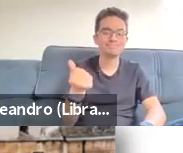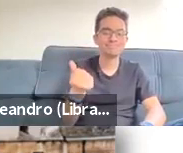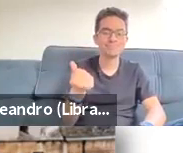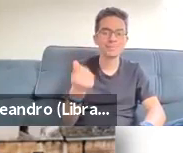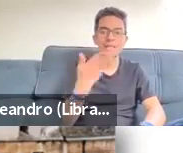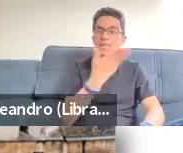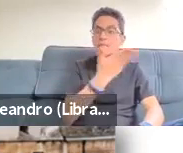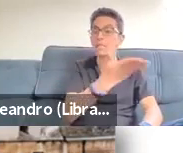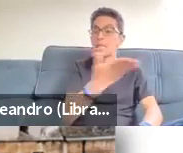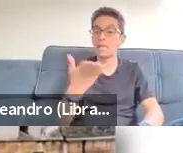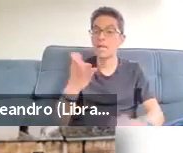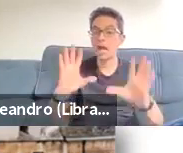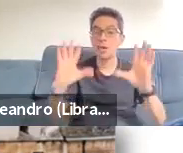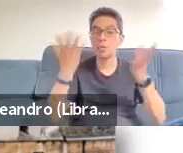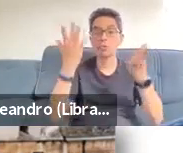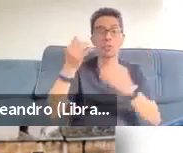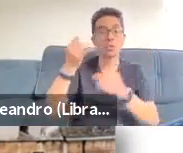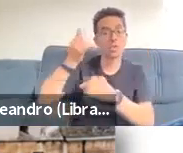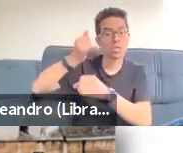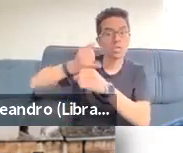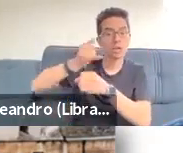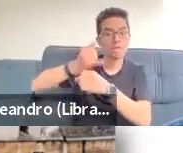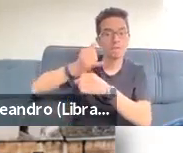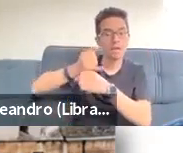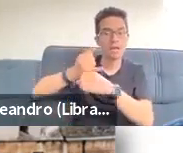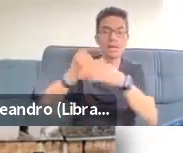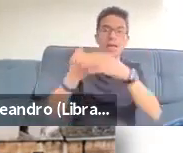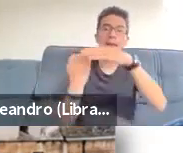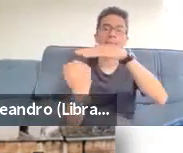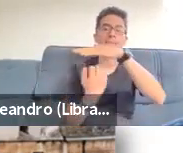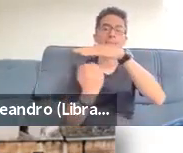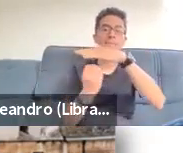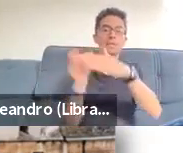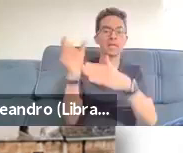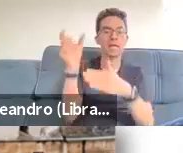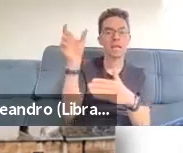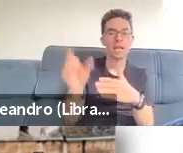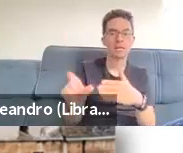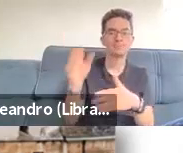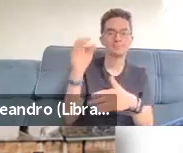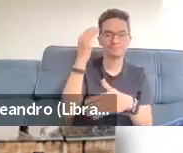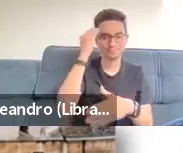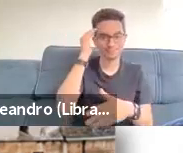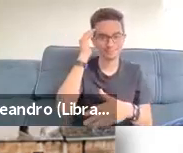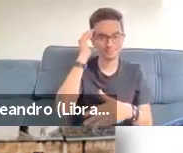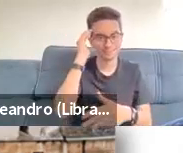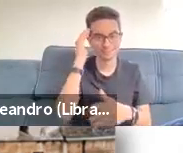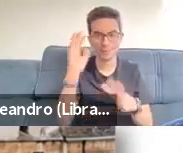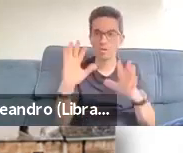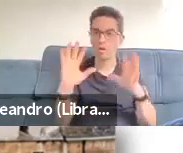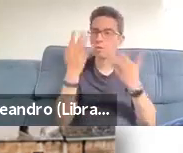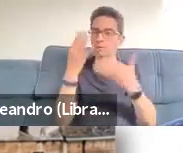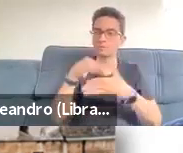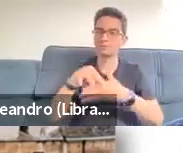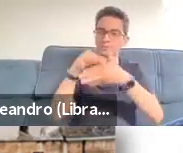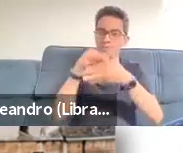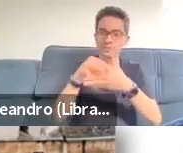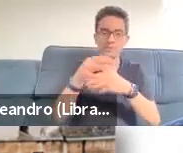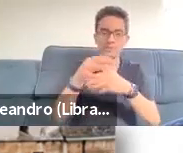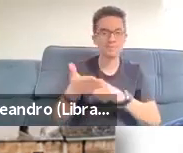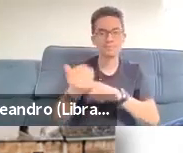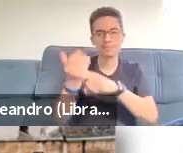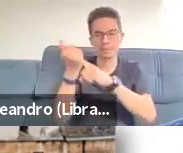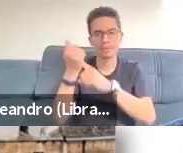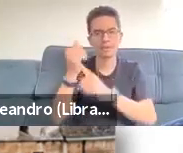that we've come to know. So so it's a fascinating read. But anyway, what's interesting from a clinical